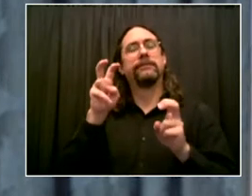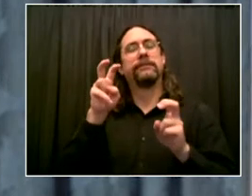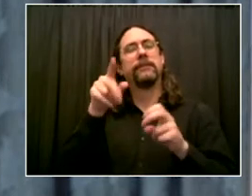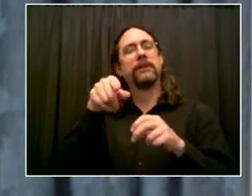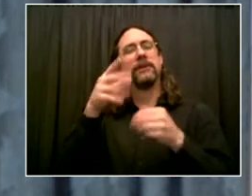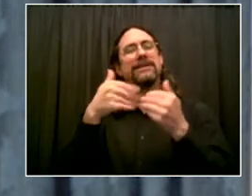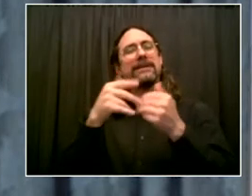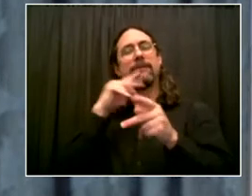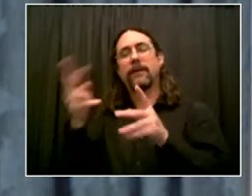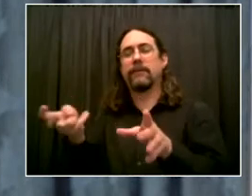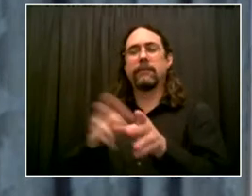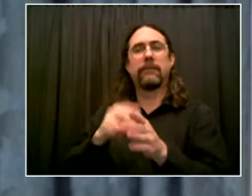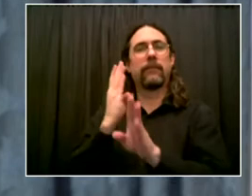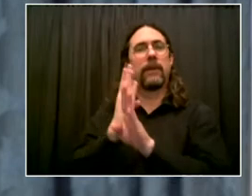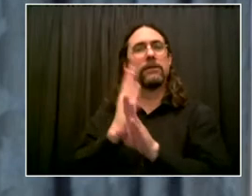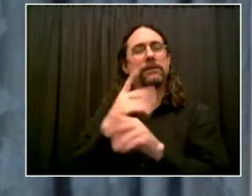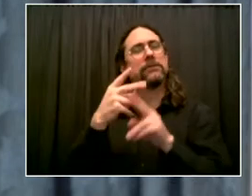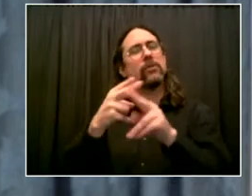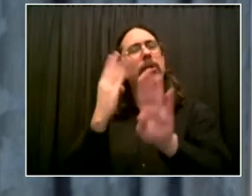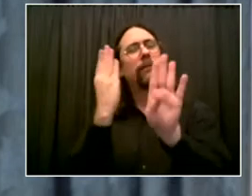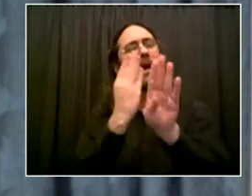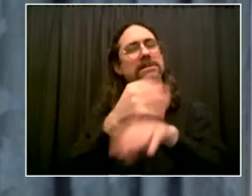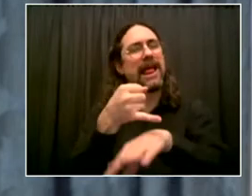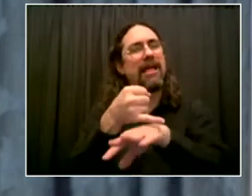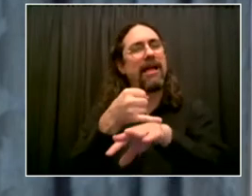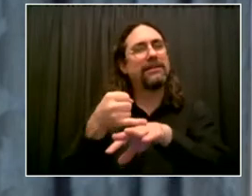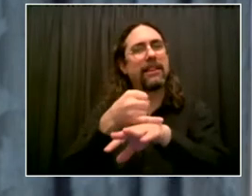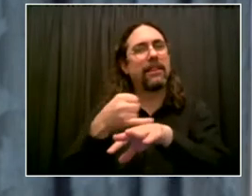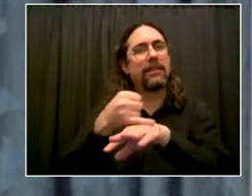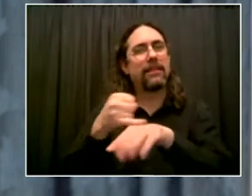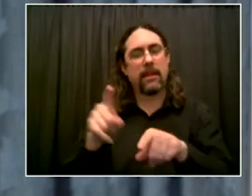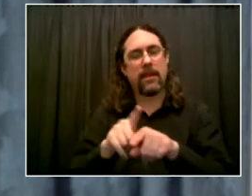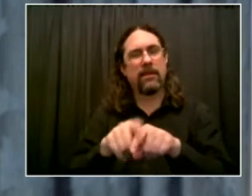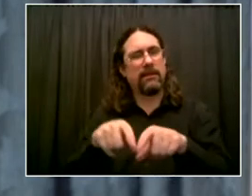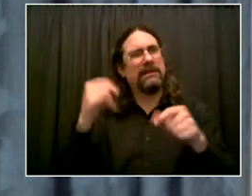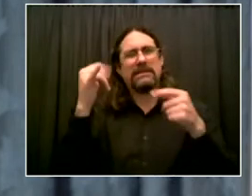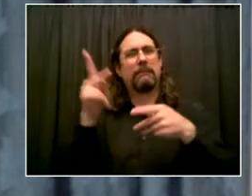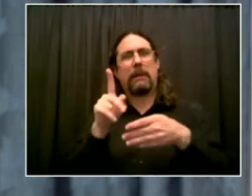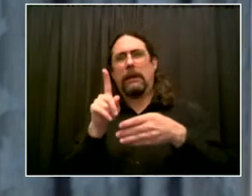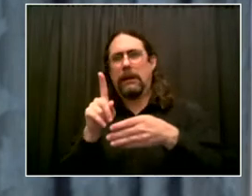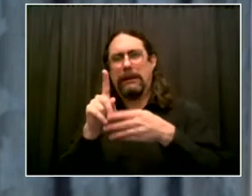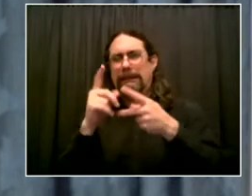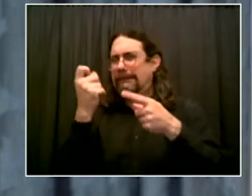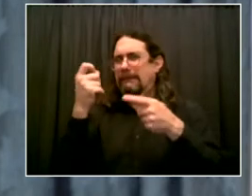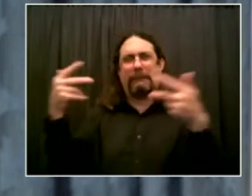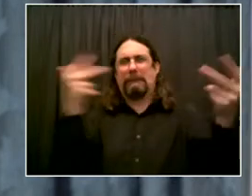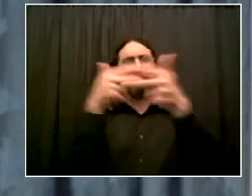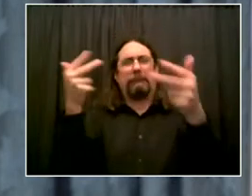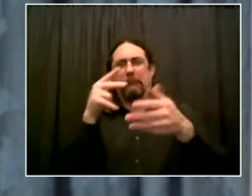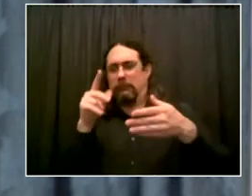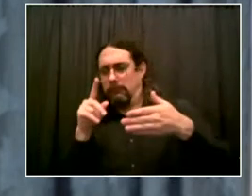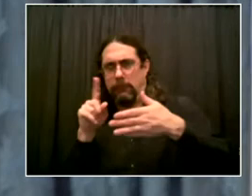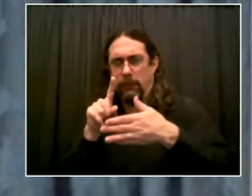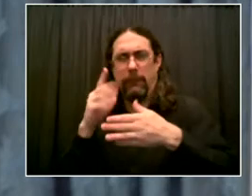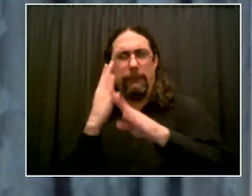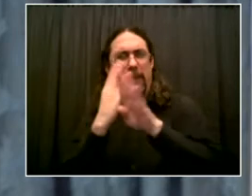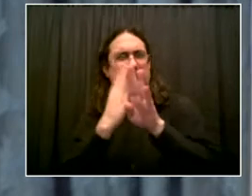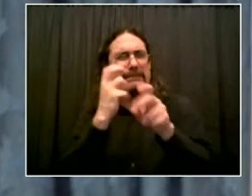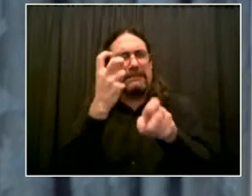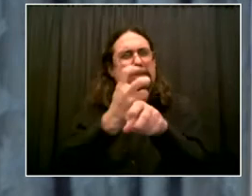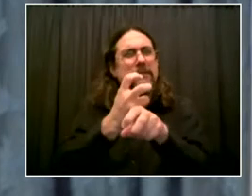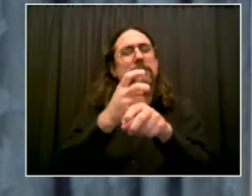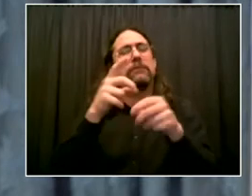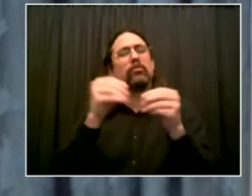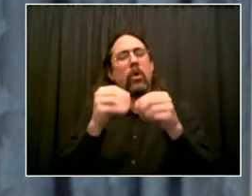technology to give priority to buses in terms of traffic lights. We're doing that at over 300 locations. If you're